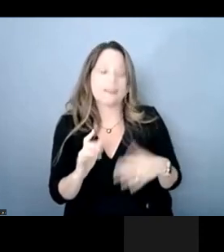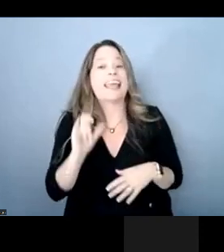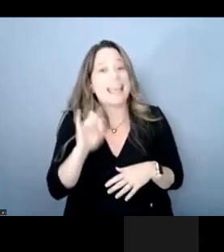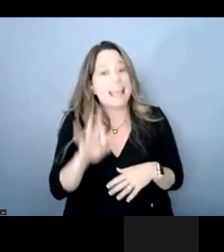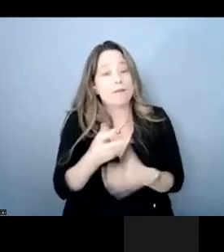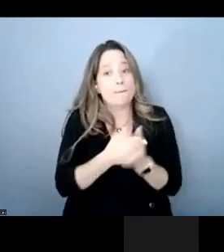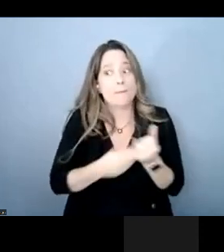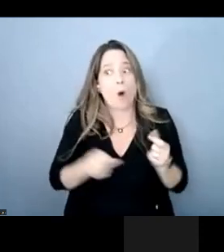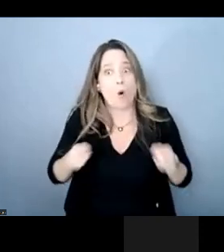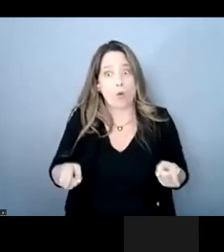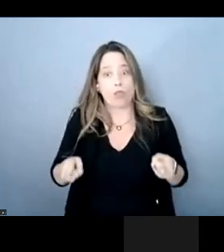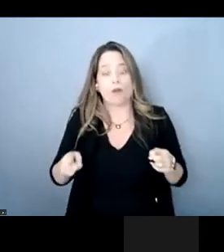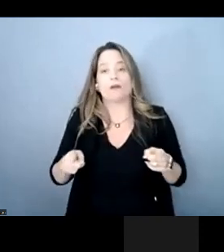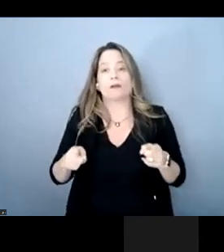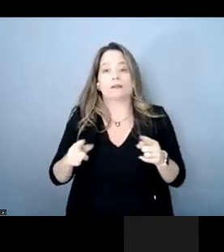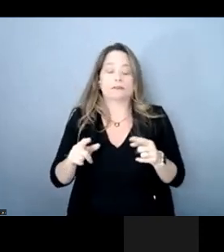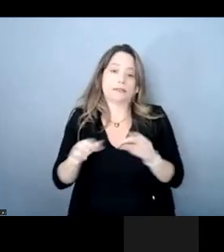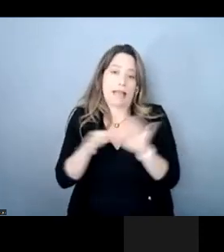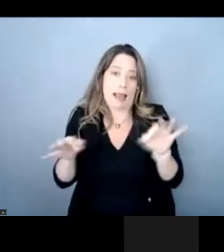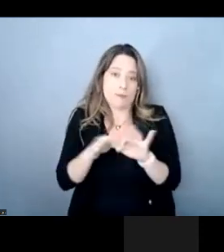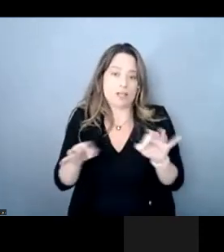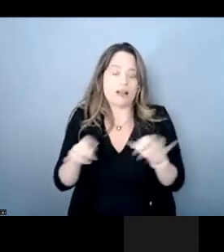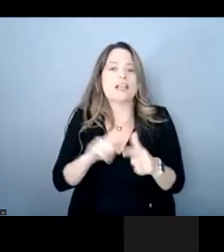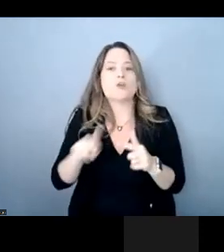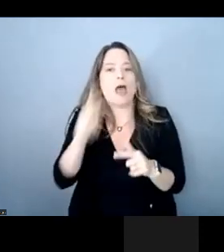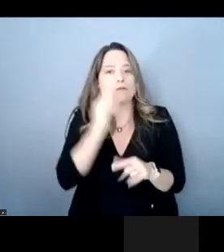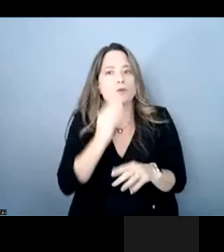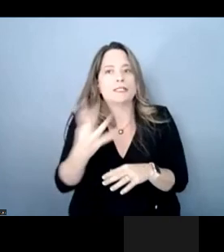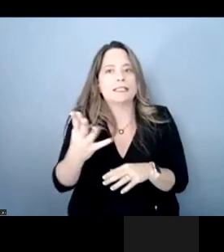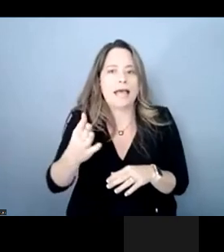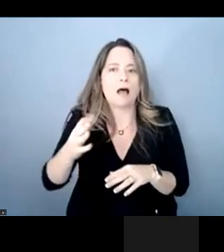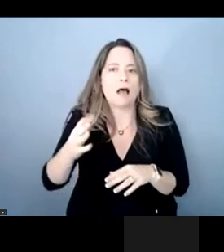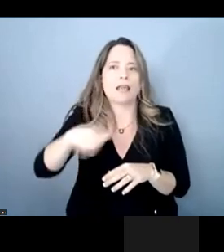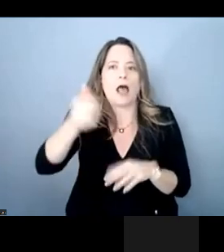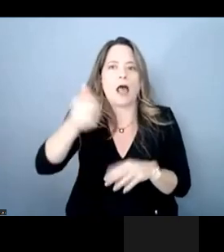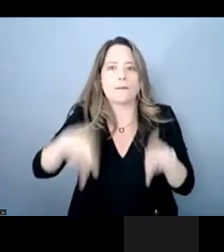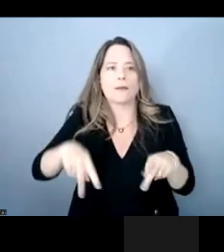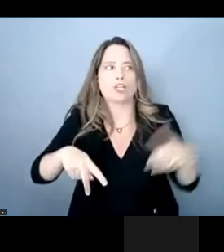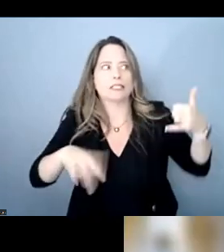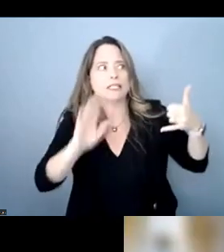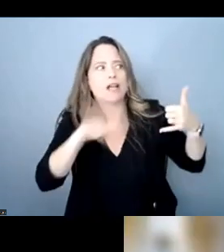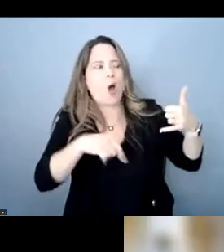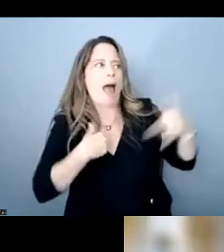that you are using captions and and ultimately disclose your hearing loss